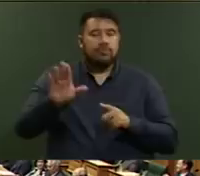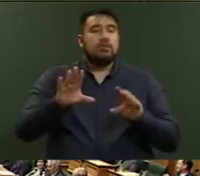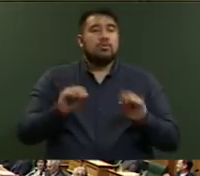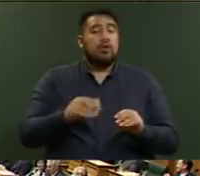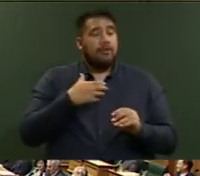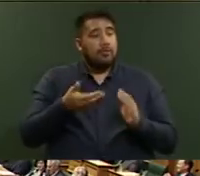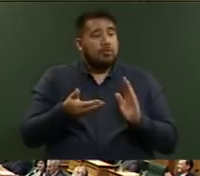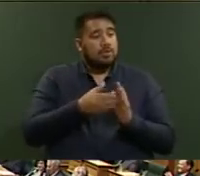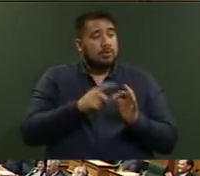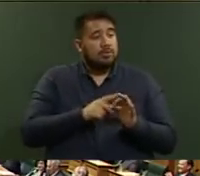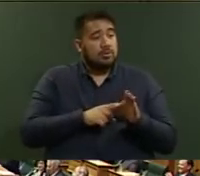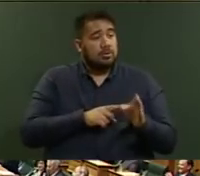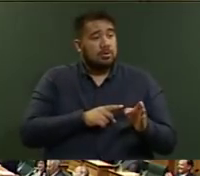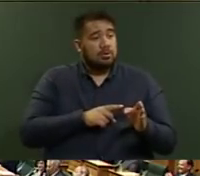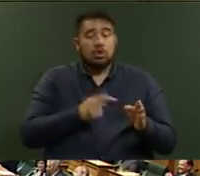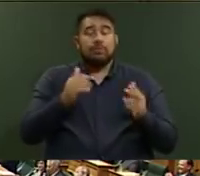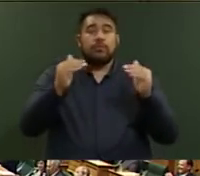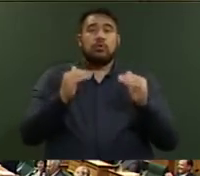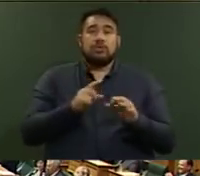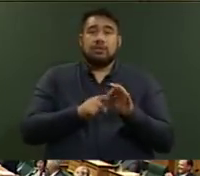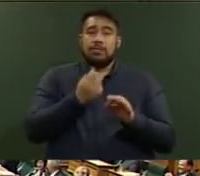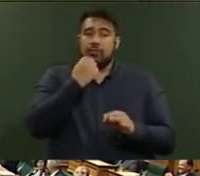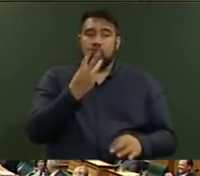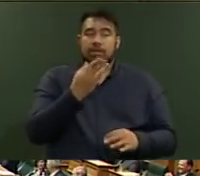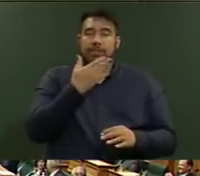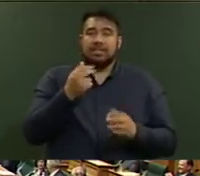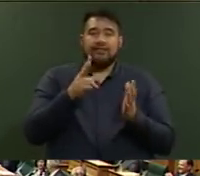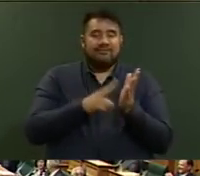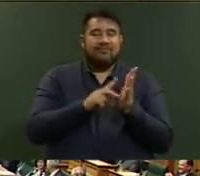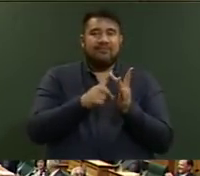Question number three, Virginia Anderson. To the Minister of Finance. Minister of